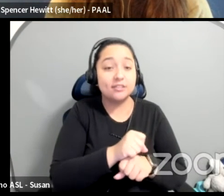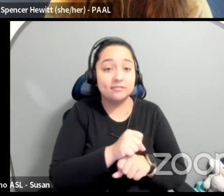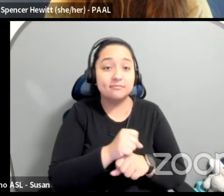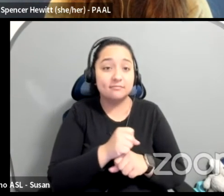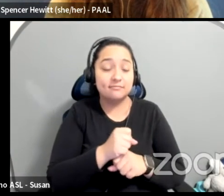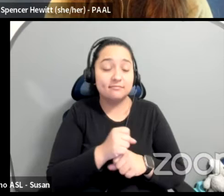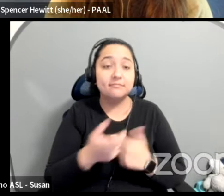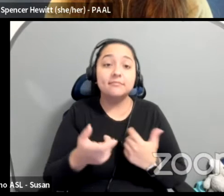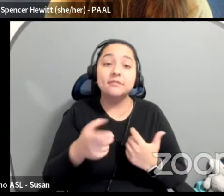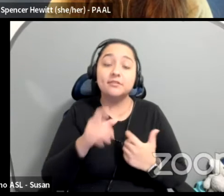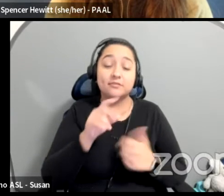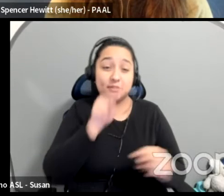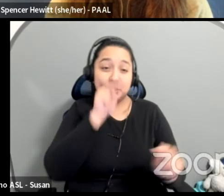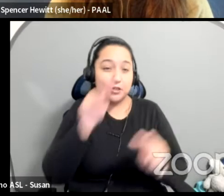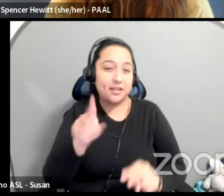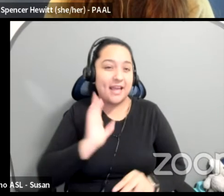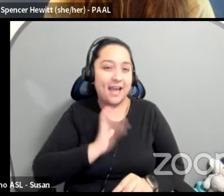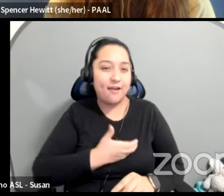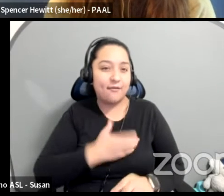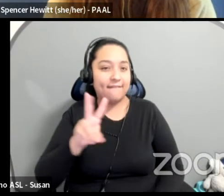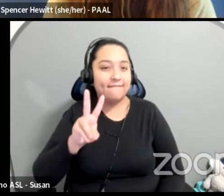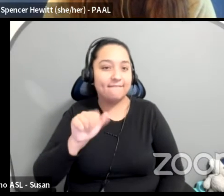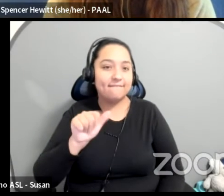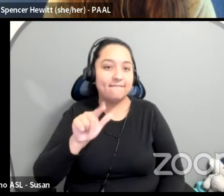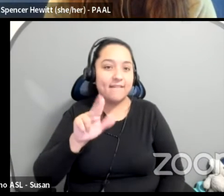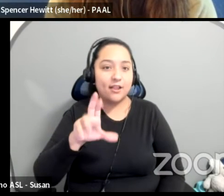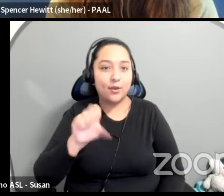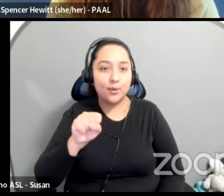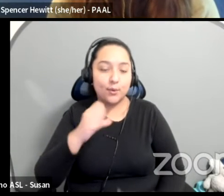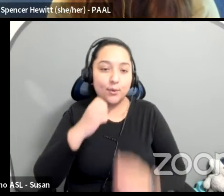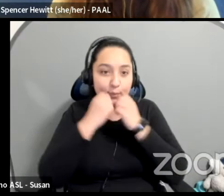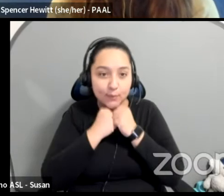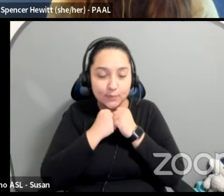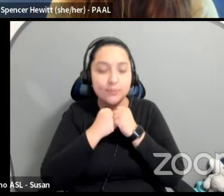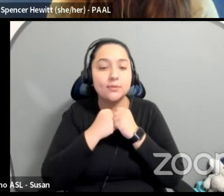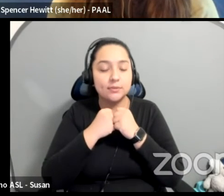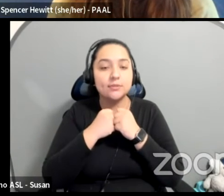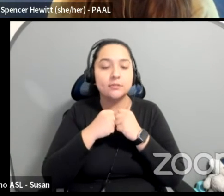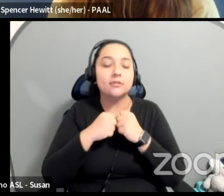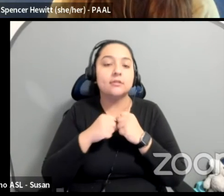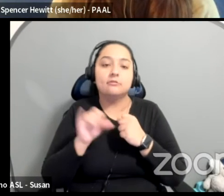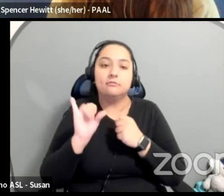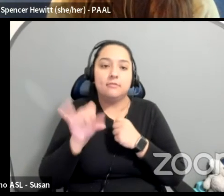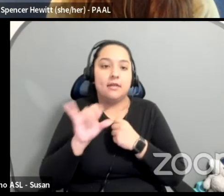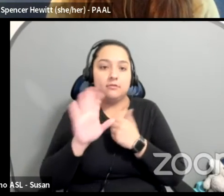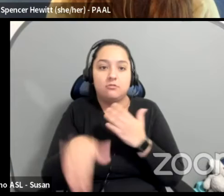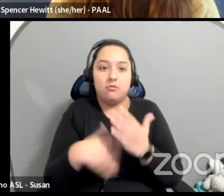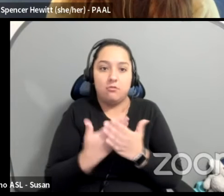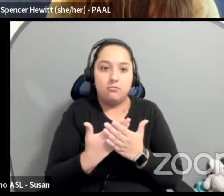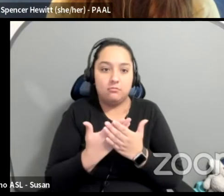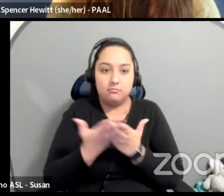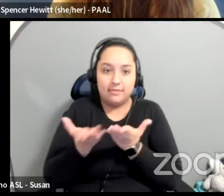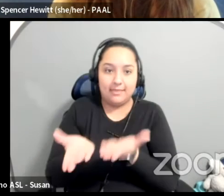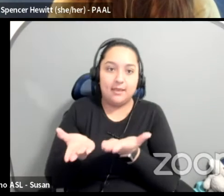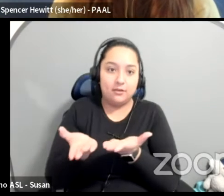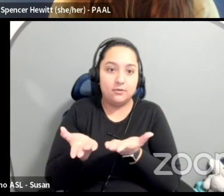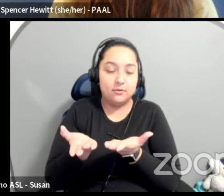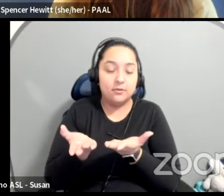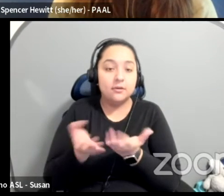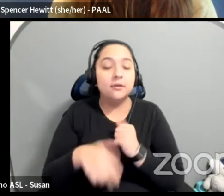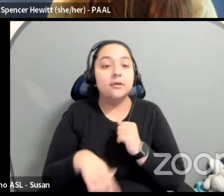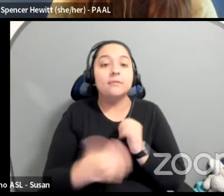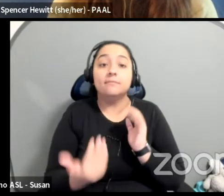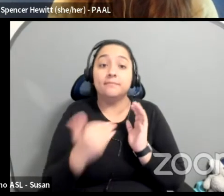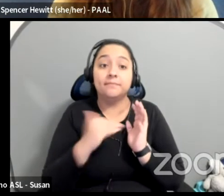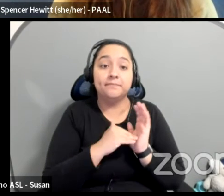our values too, that we have a lot of, of, of the things we've been working on around that, that is all folded in there. And once again, because we